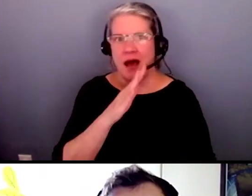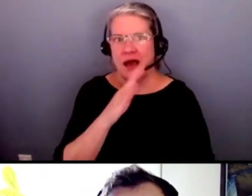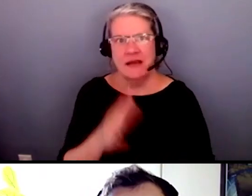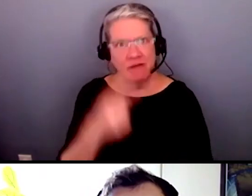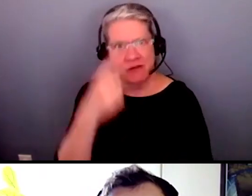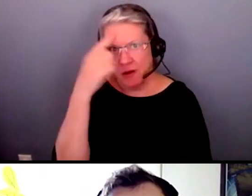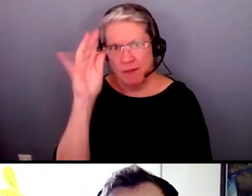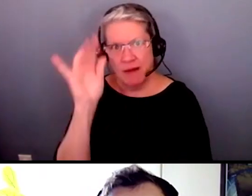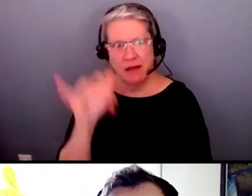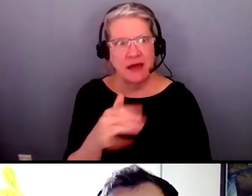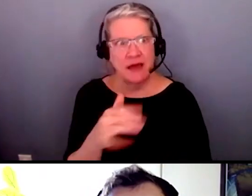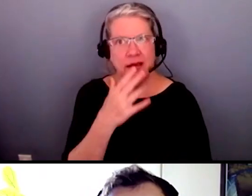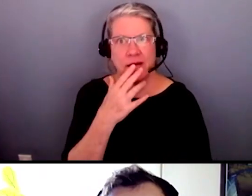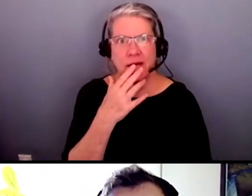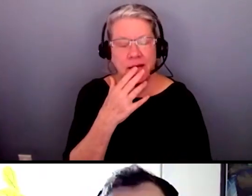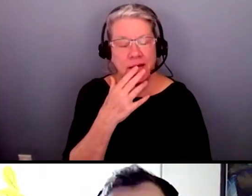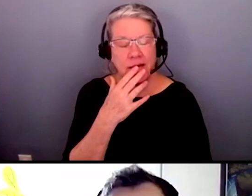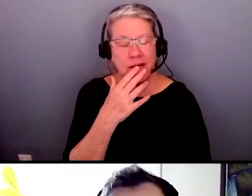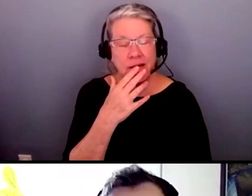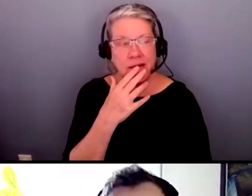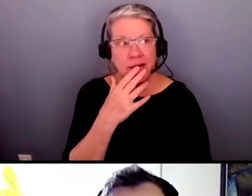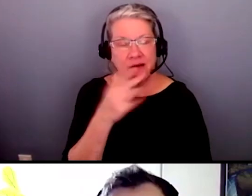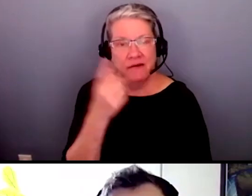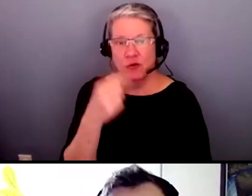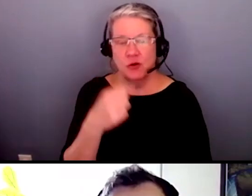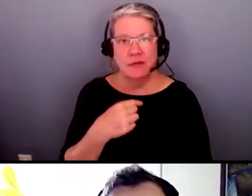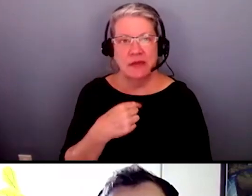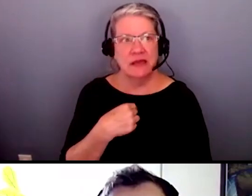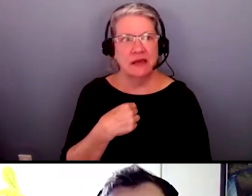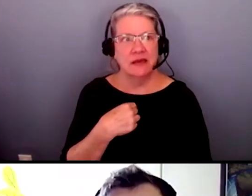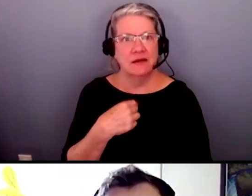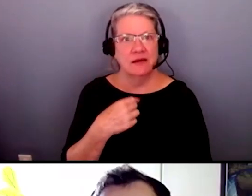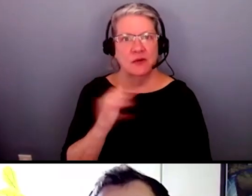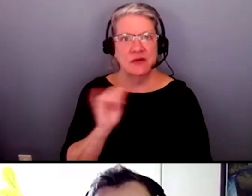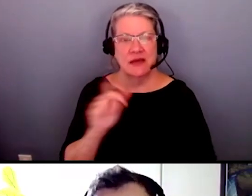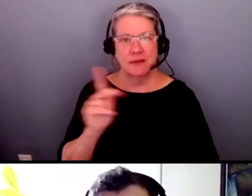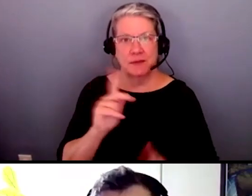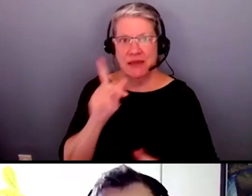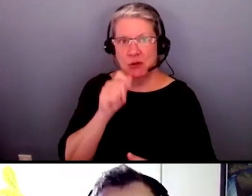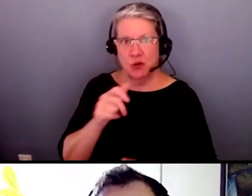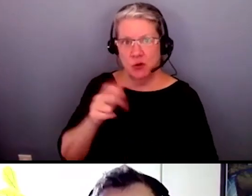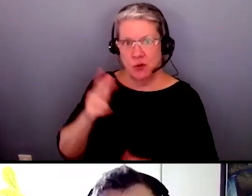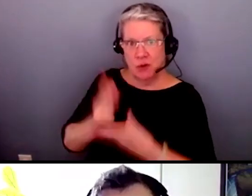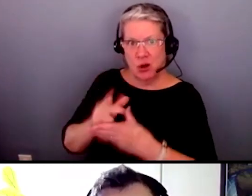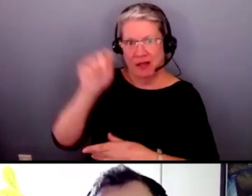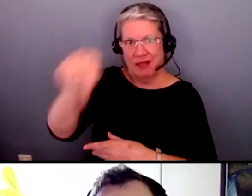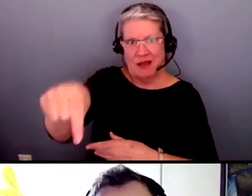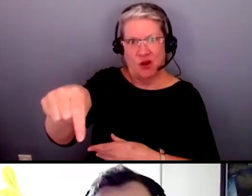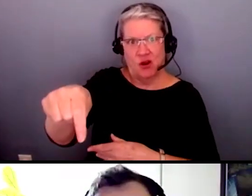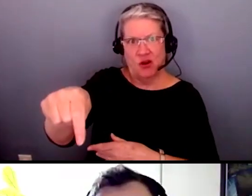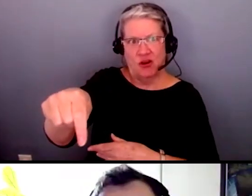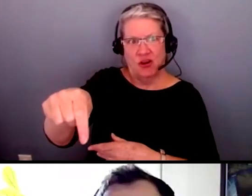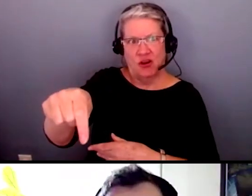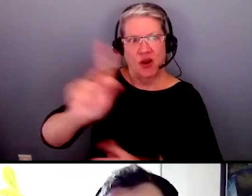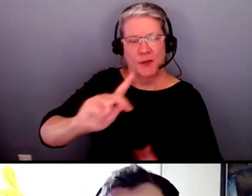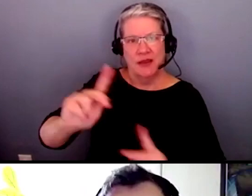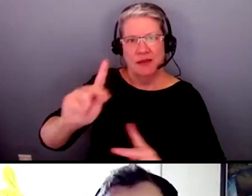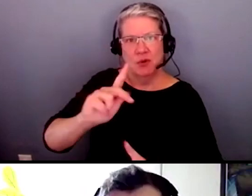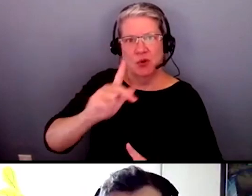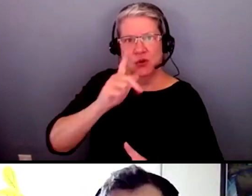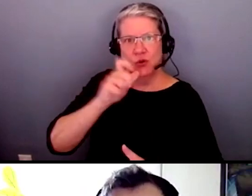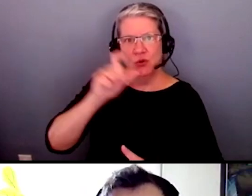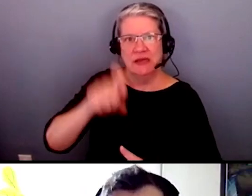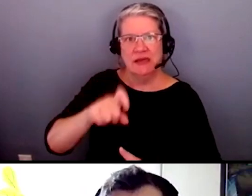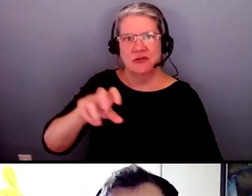million years thought of that you know to me it seemed like the people that should be parking in those spaces are the ones that have to